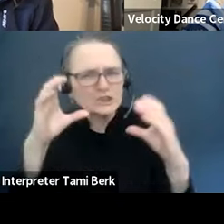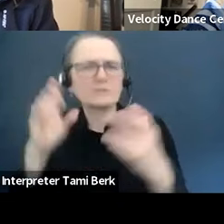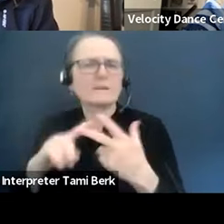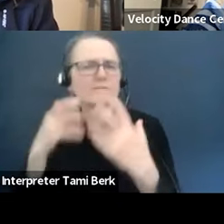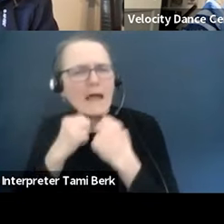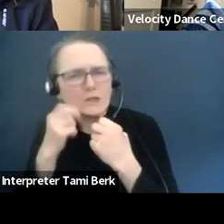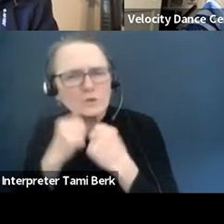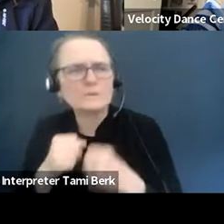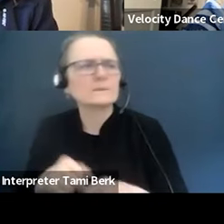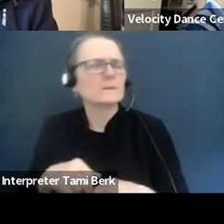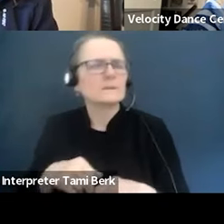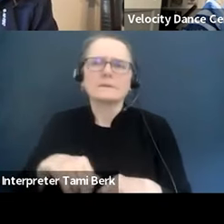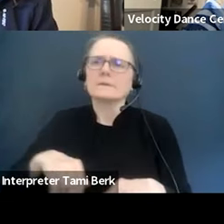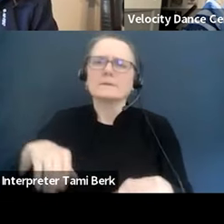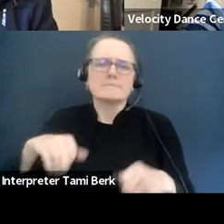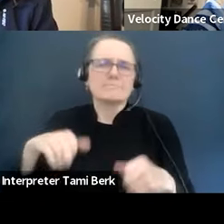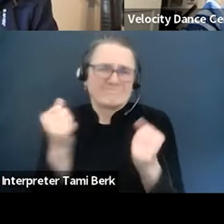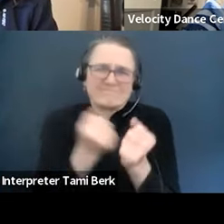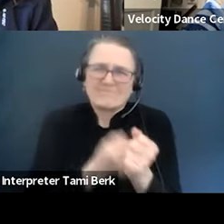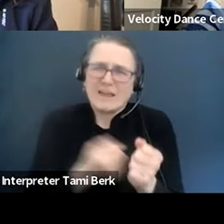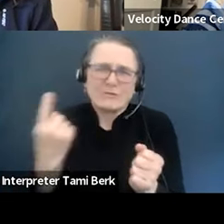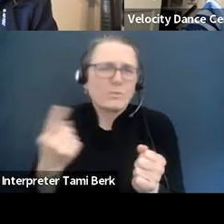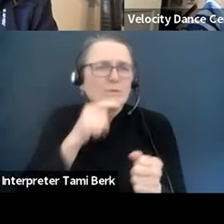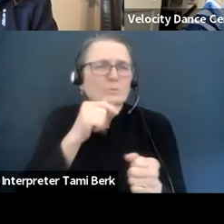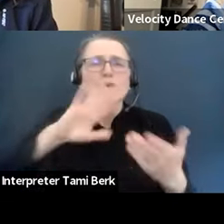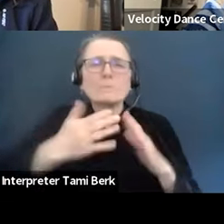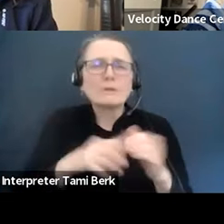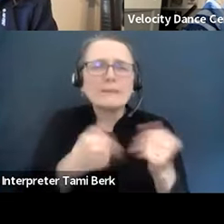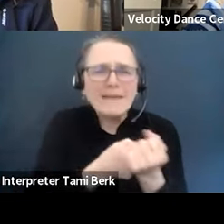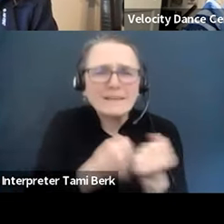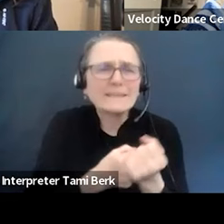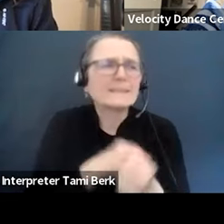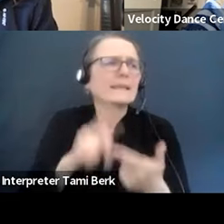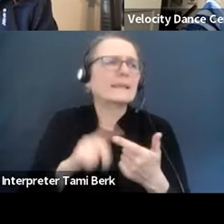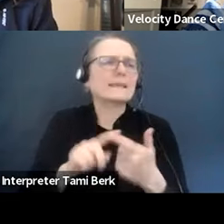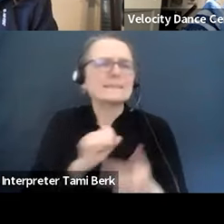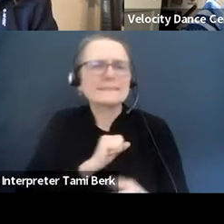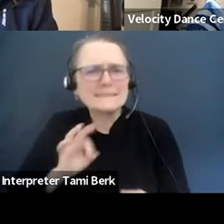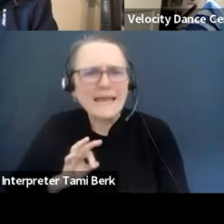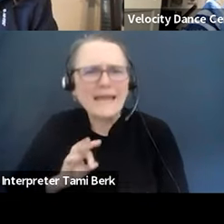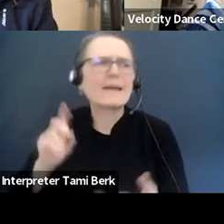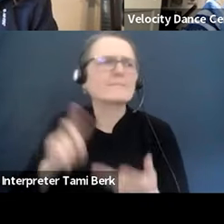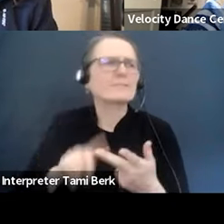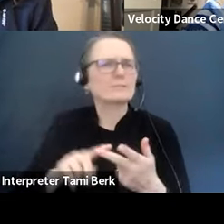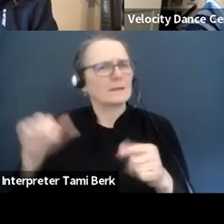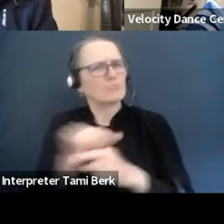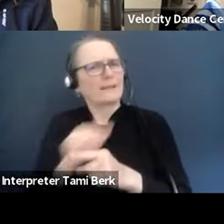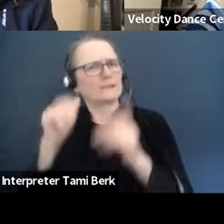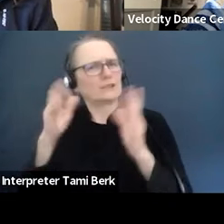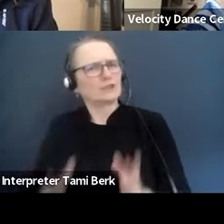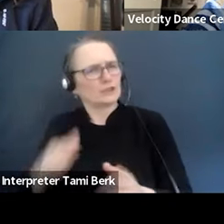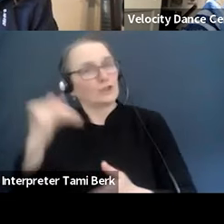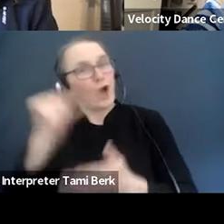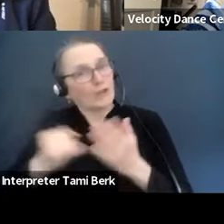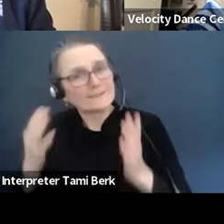practitioners, that, uh, thank you for support of this study, for your support of Arts Fund, and for your role in making